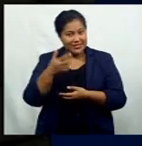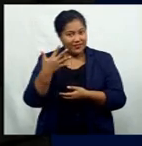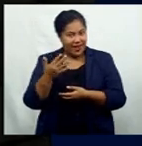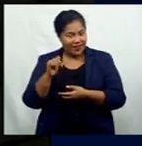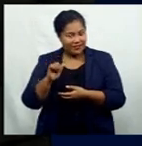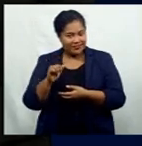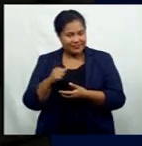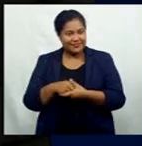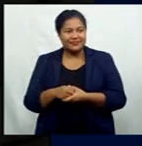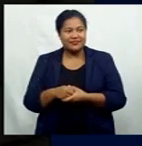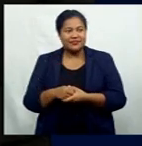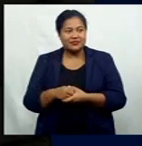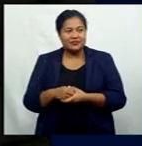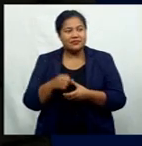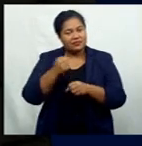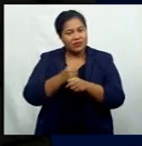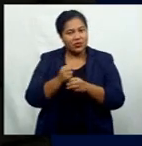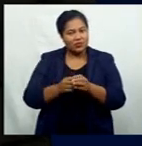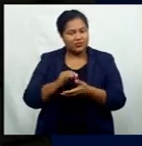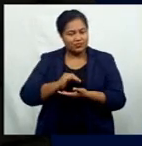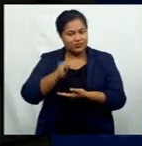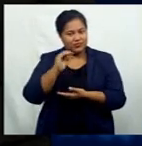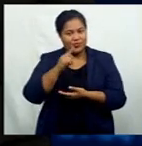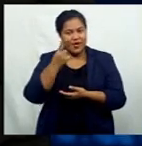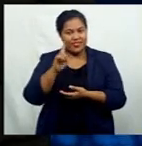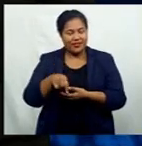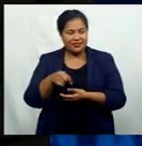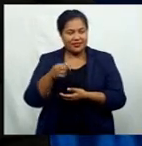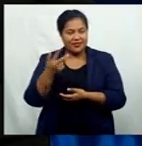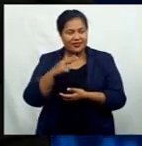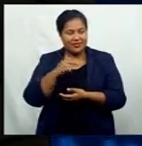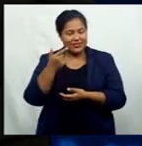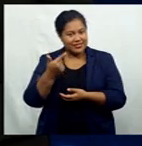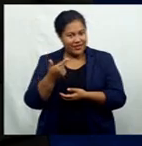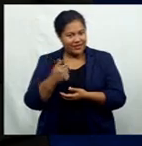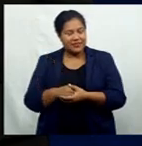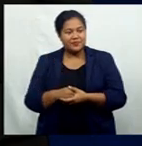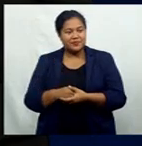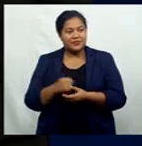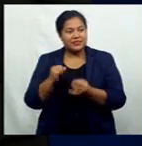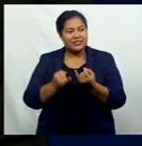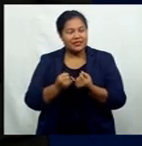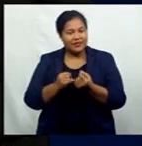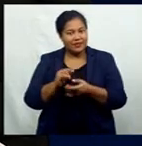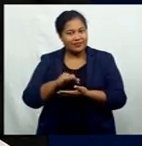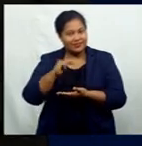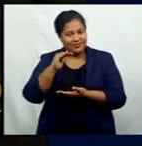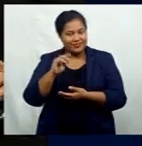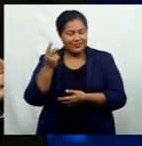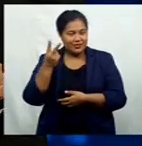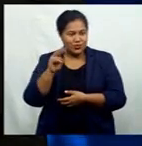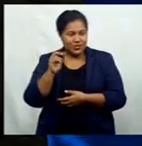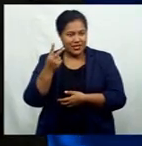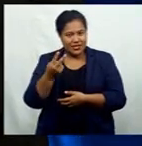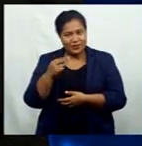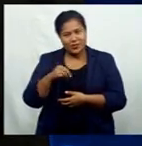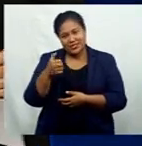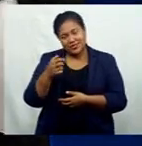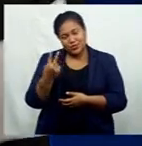Gold rose to $1,807 per ounce. And silver was up at $2,362 per ounce.